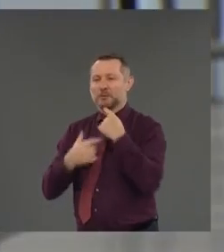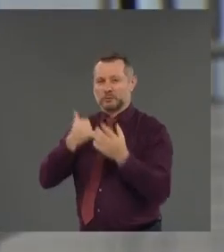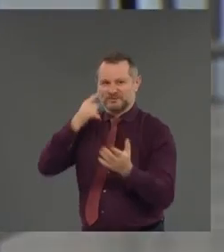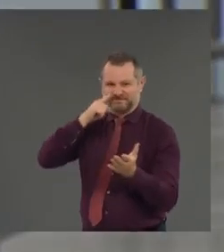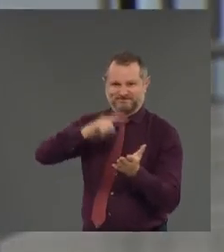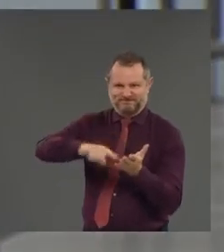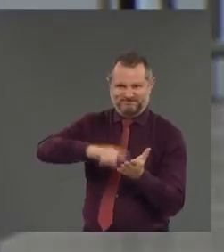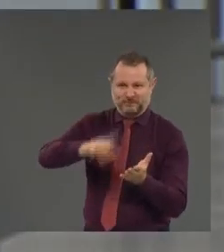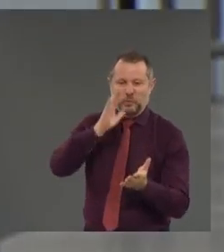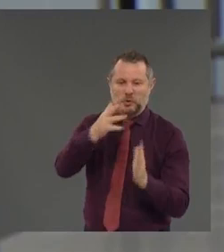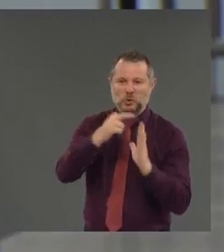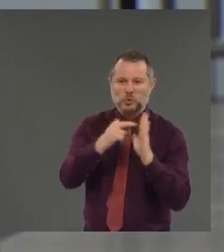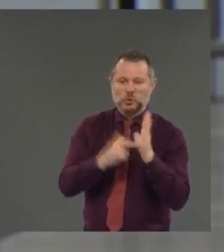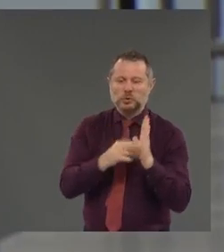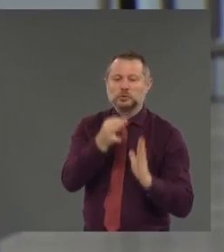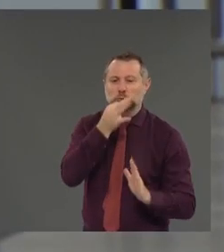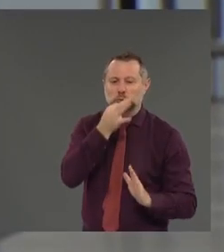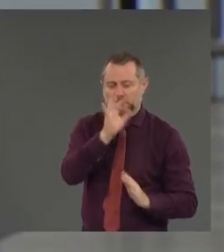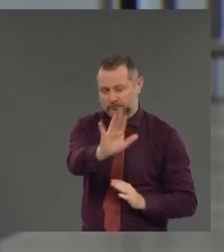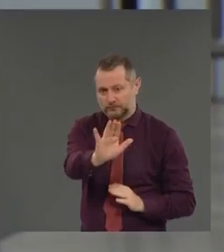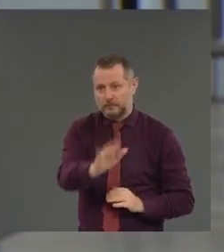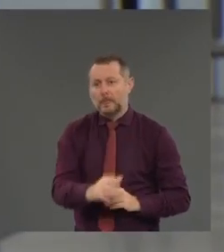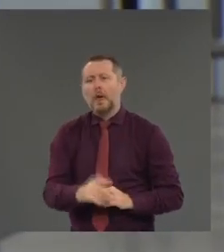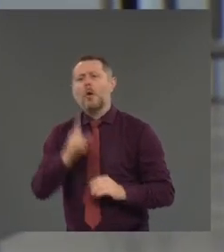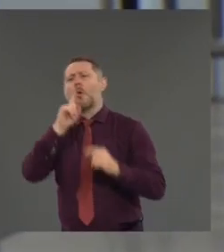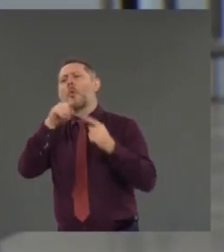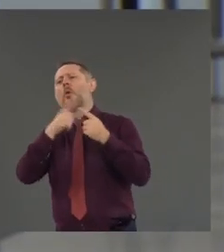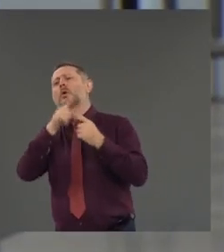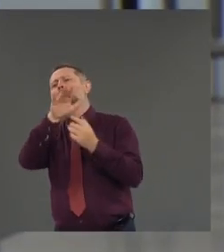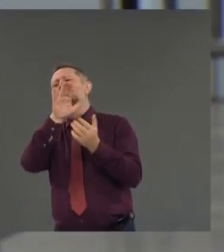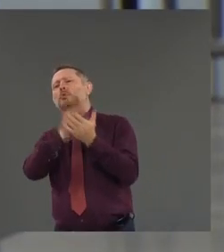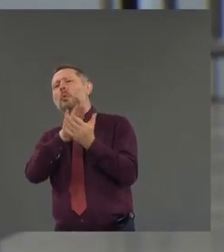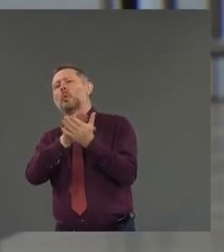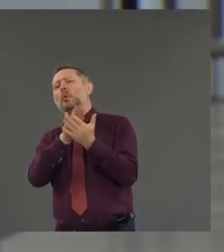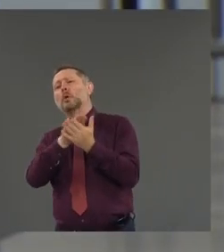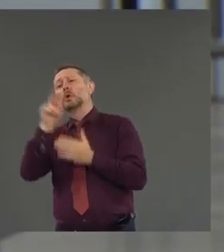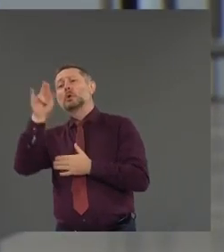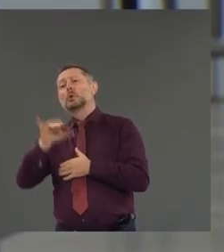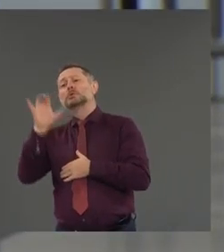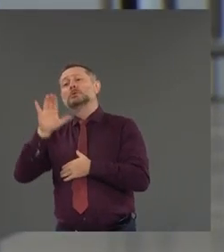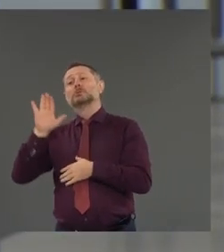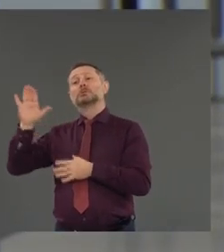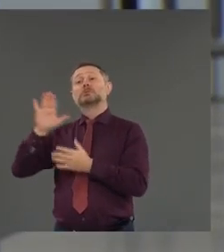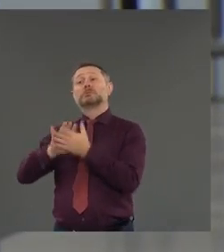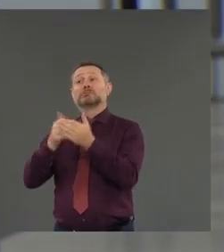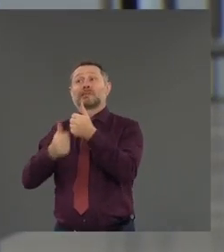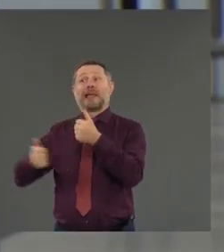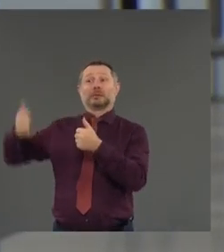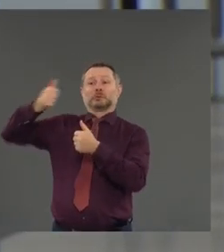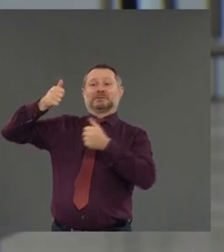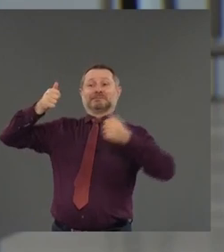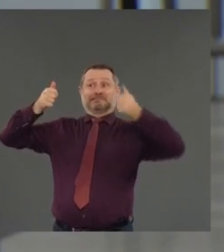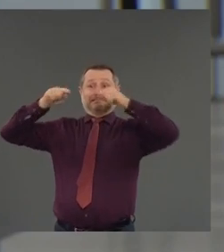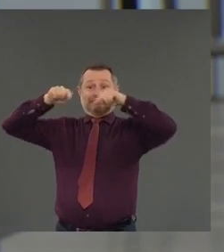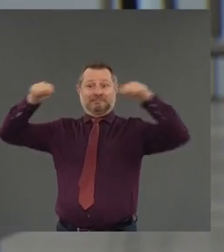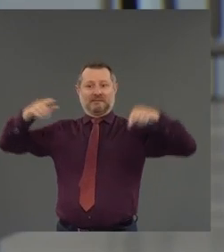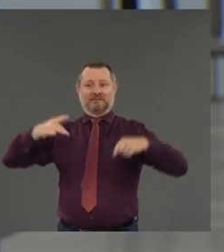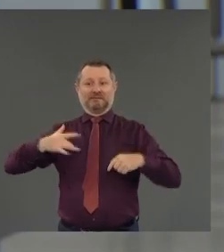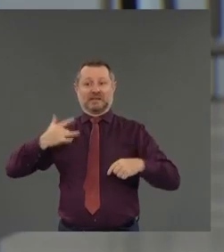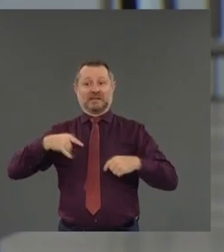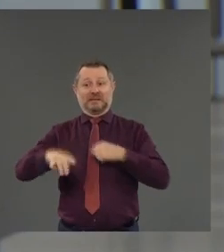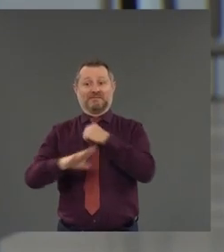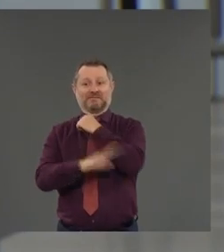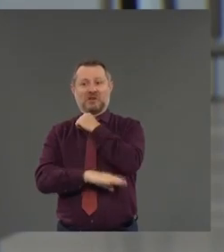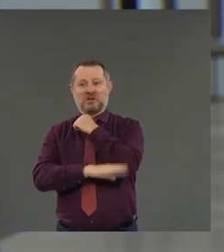On schools, the New York City Schools Chancellor has said that he sees for this fall being a combination of